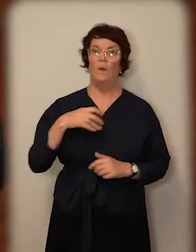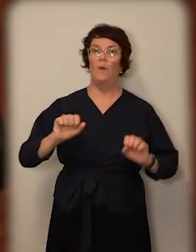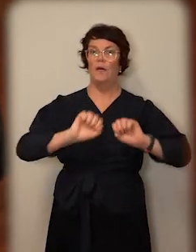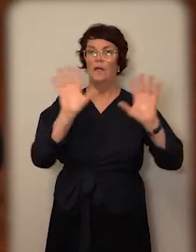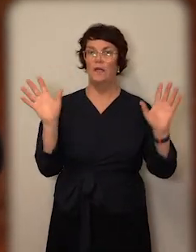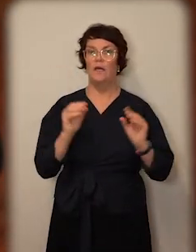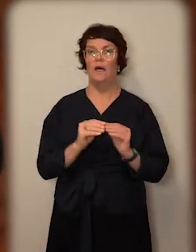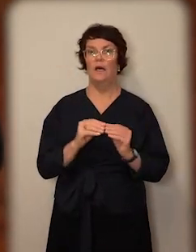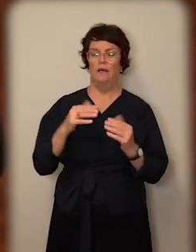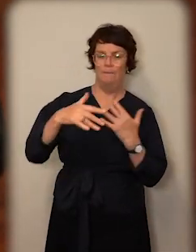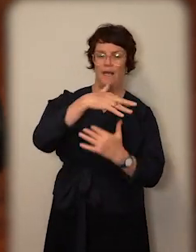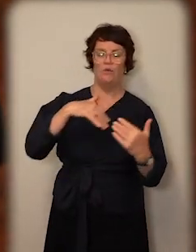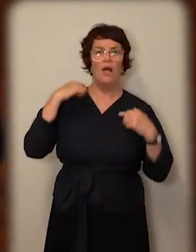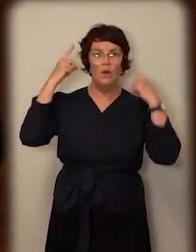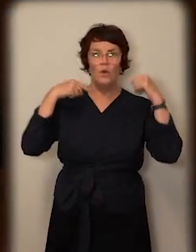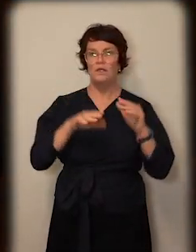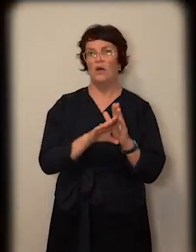ambient noise for you.